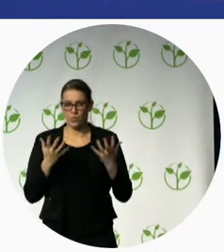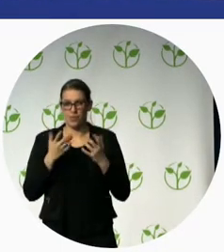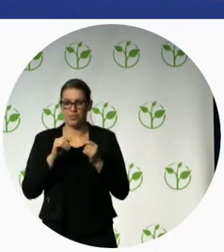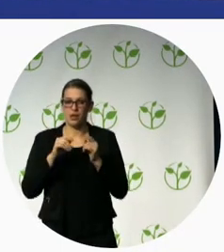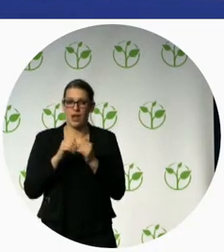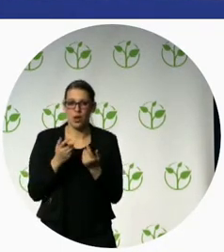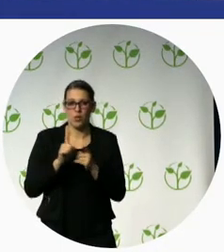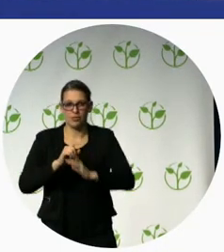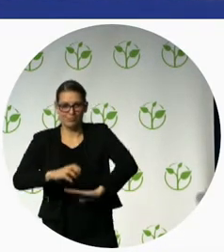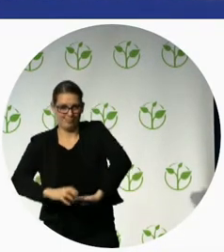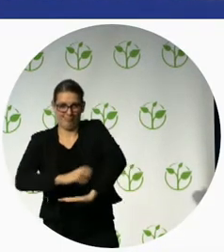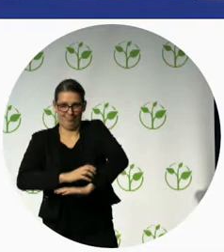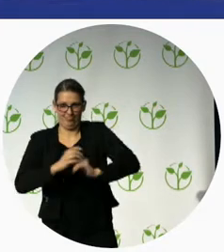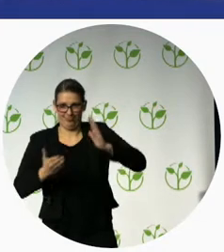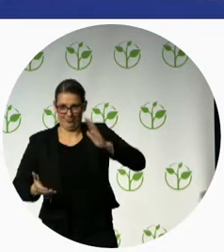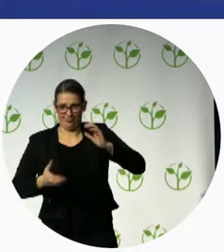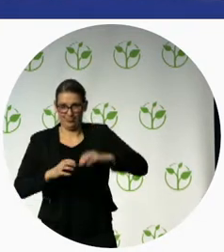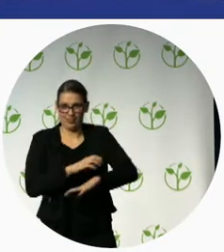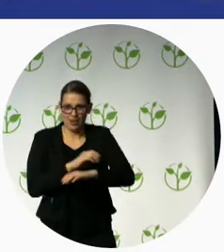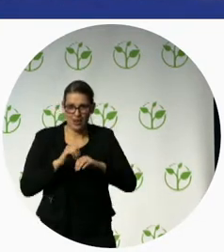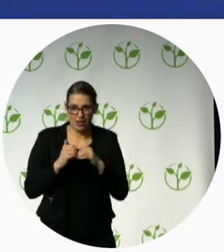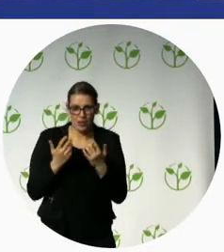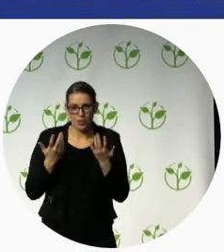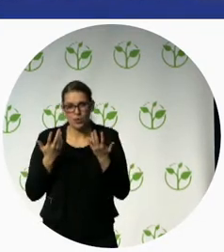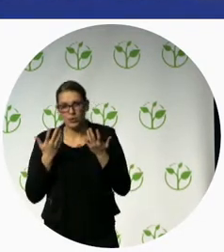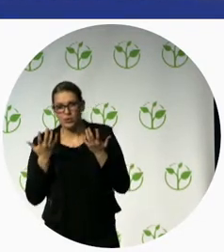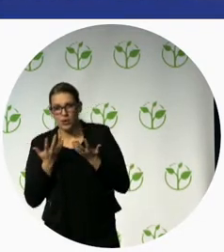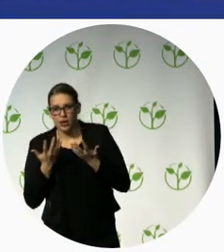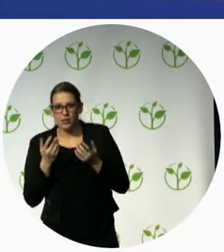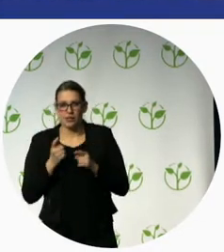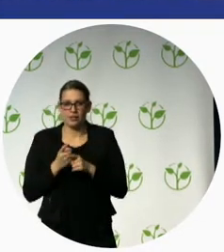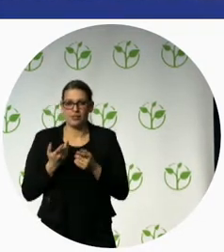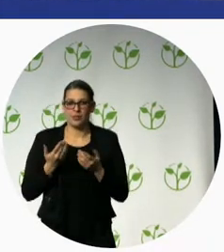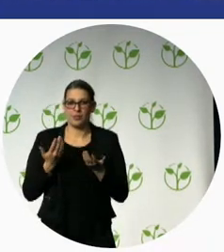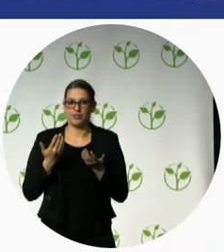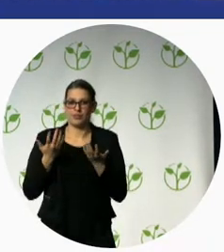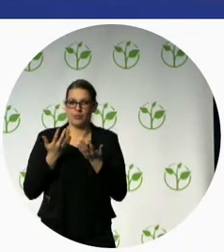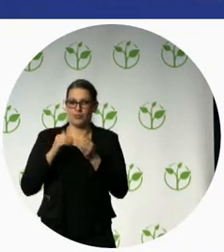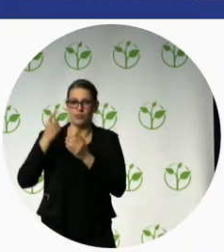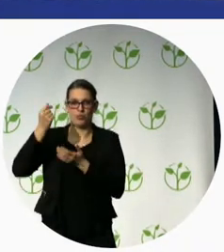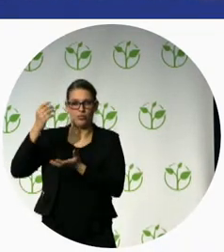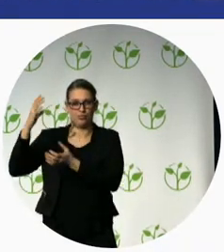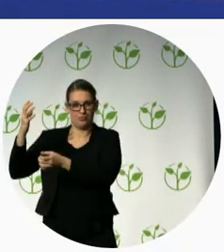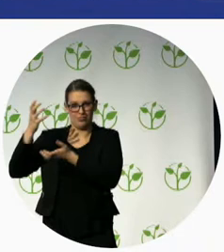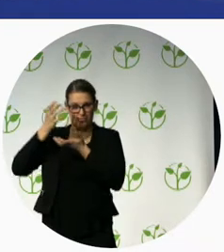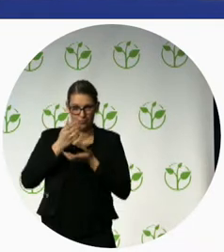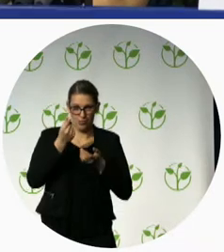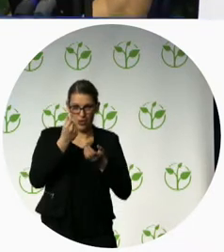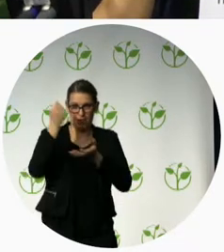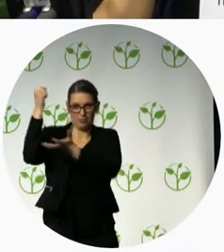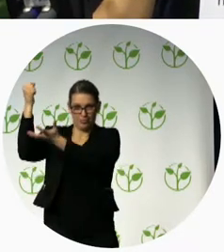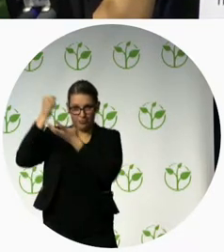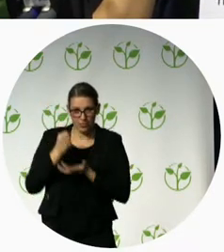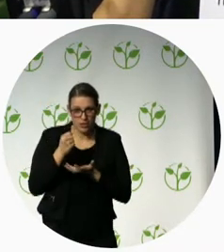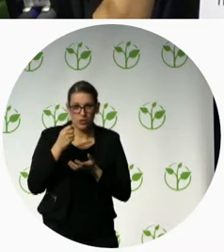but let us not get dissuaded by that because living in low income countries or middle income countries if all we focus on are challenges